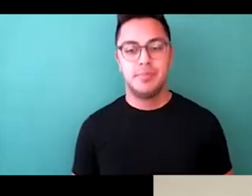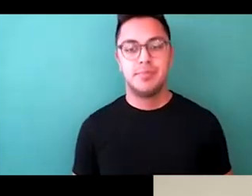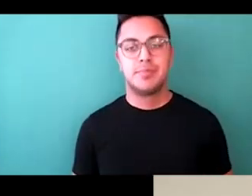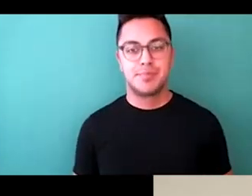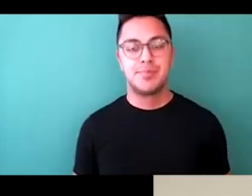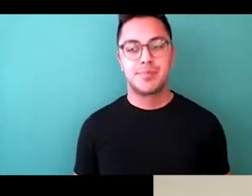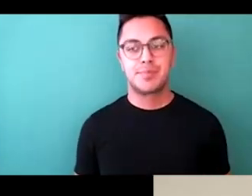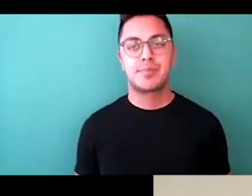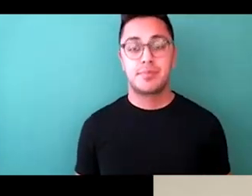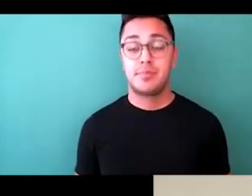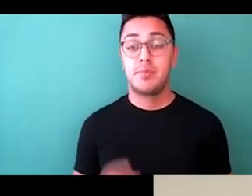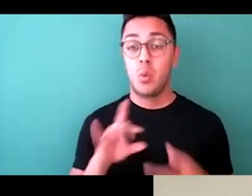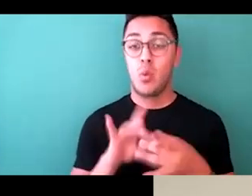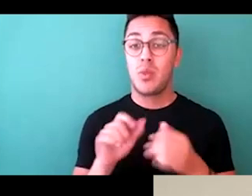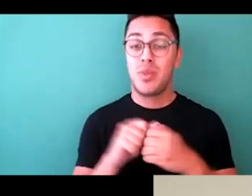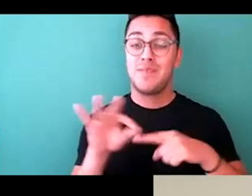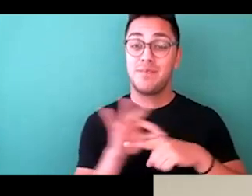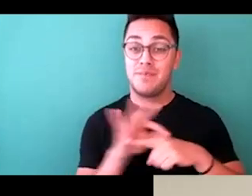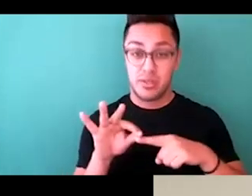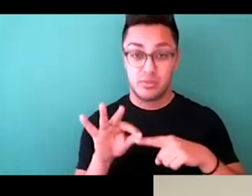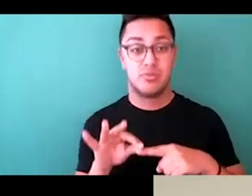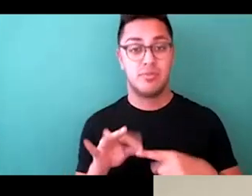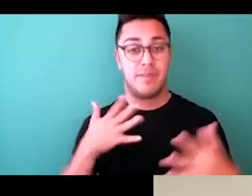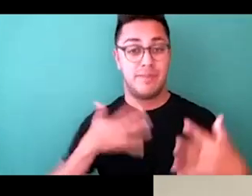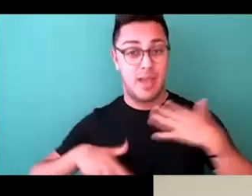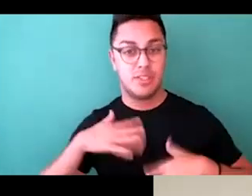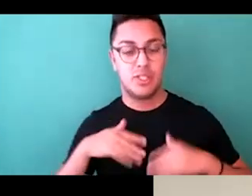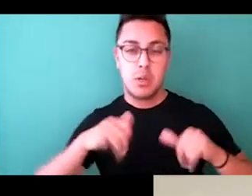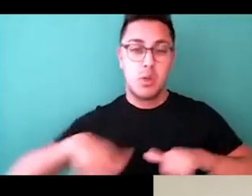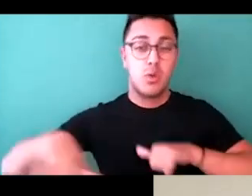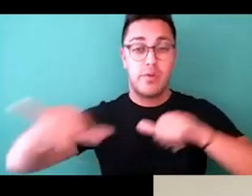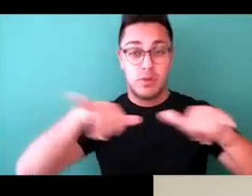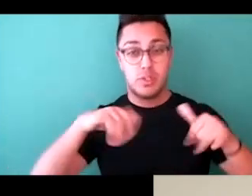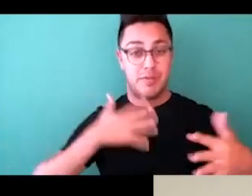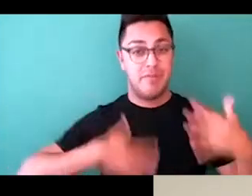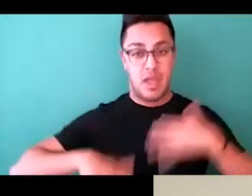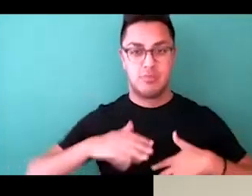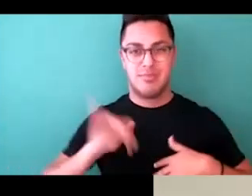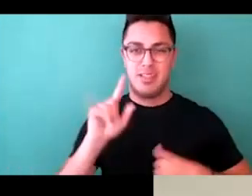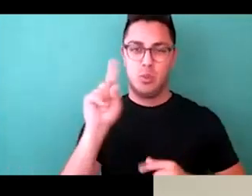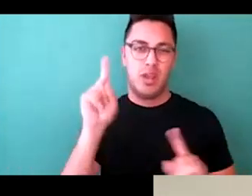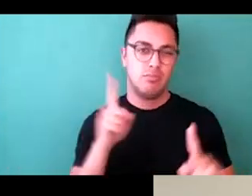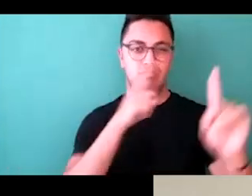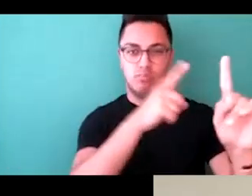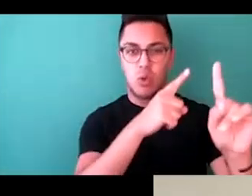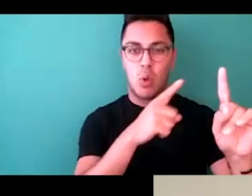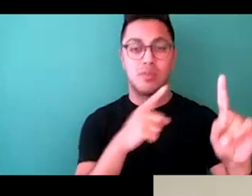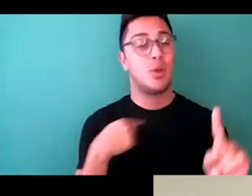the functional fashion part, on the universal fashion, it's where we're headed, so tapping now.